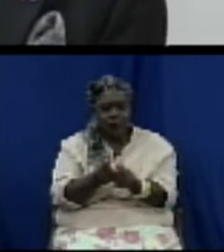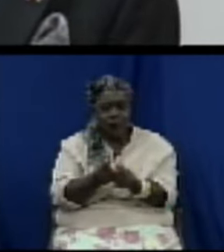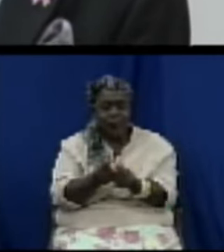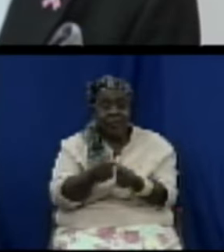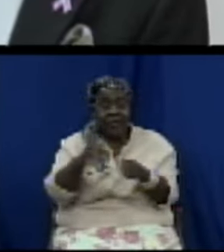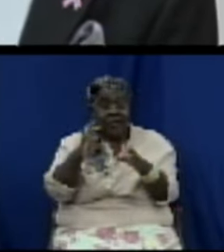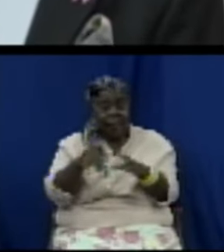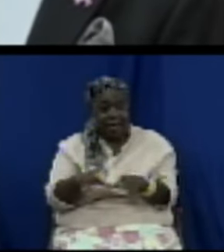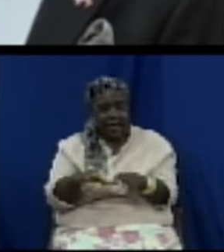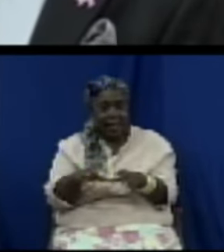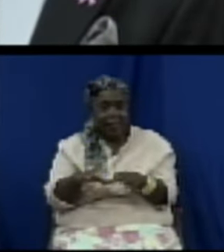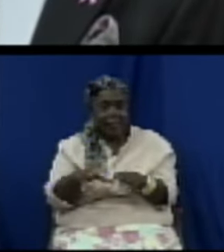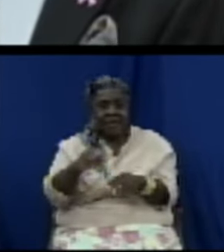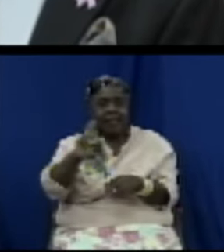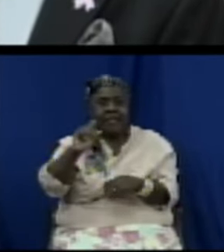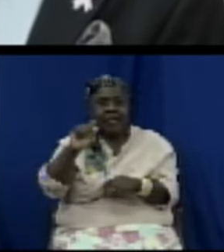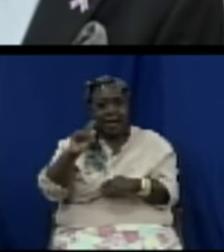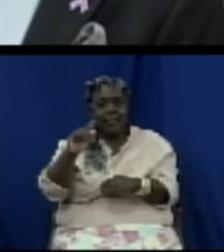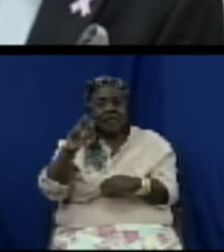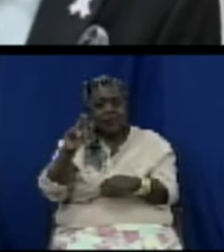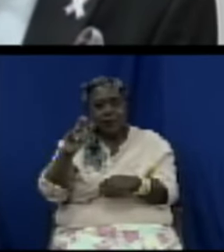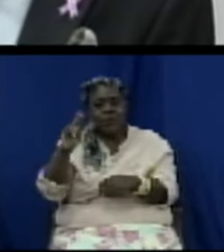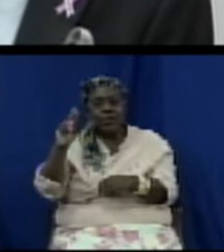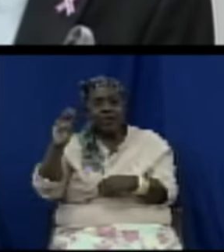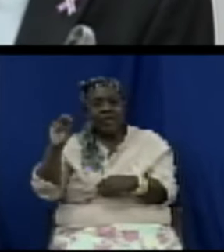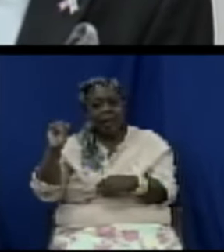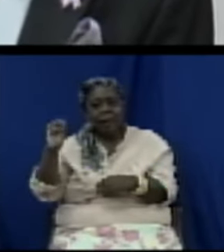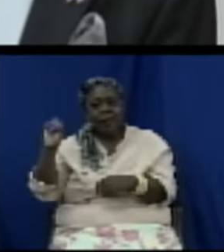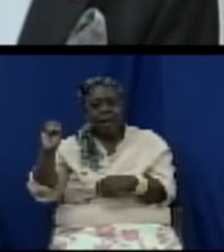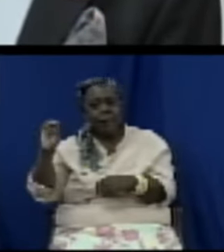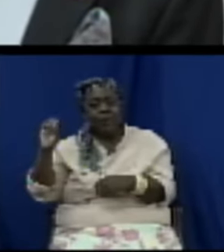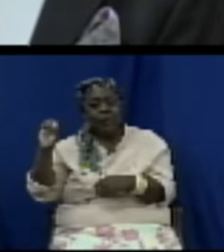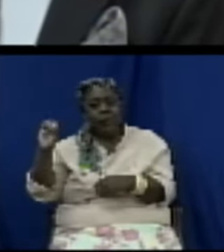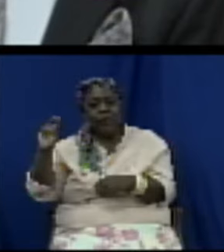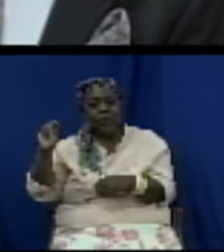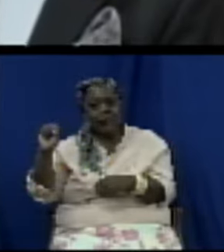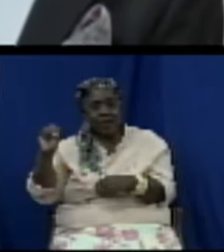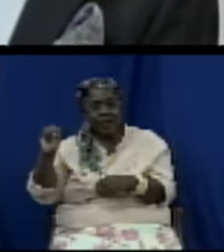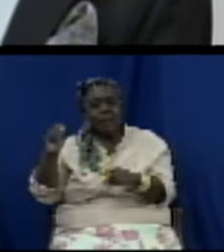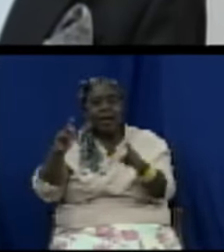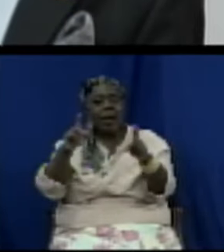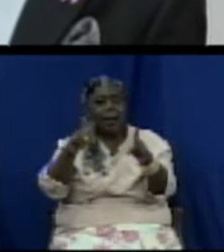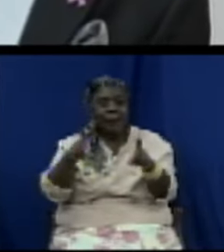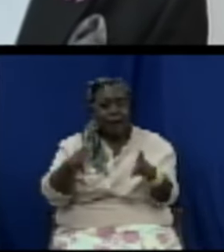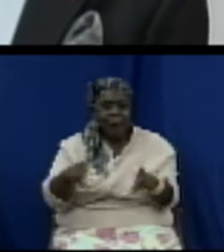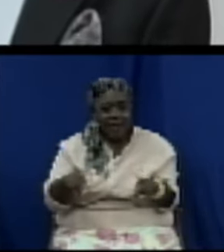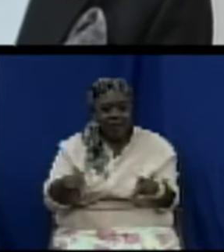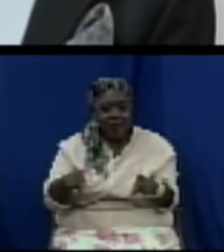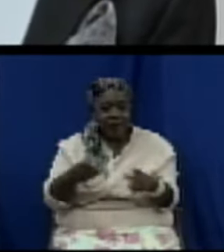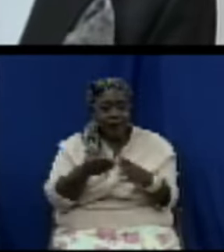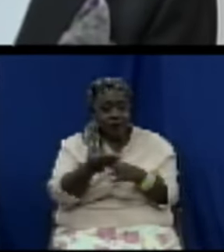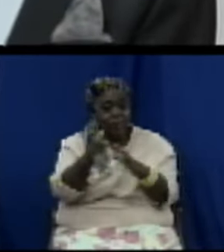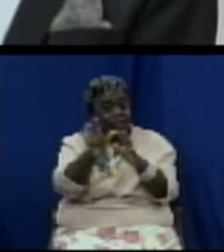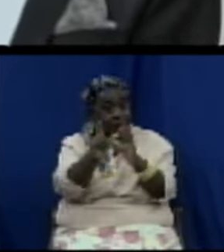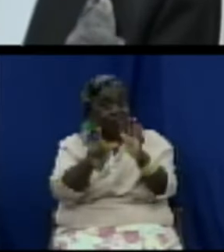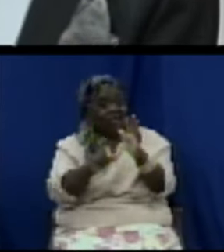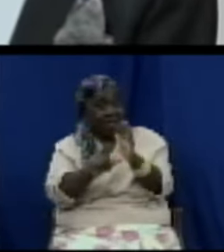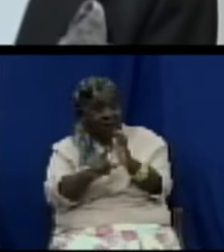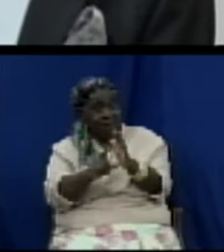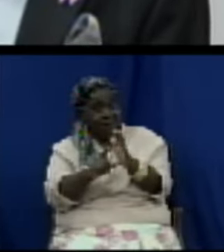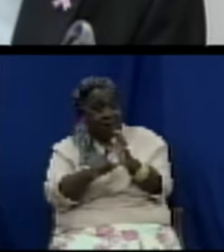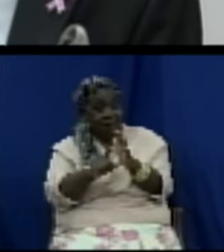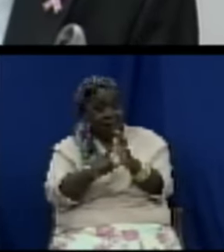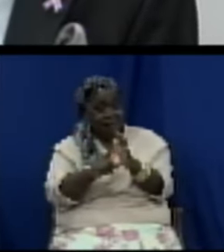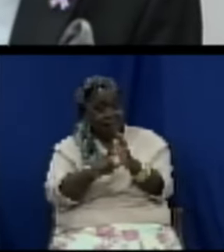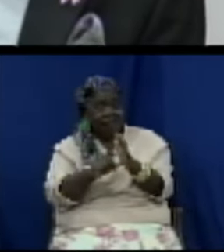persons that is why we said at the beginning it is now a quasi judicial body